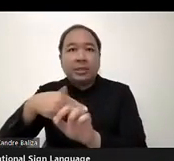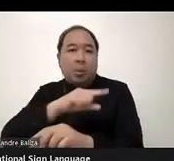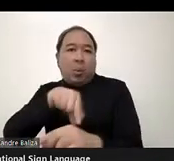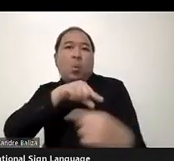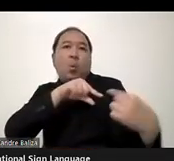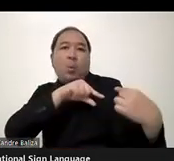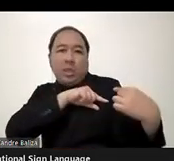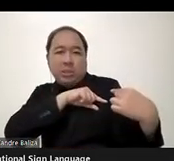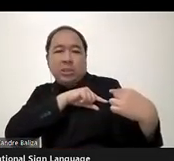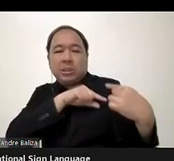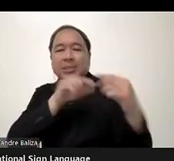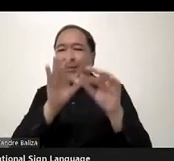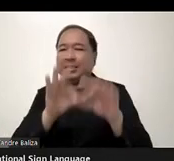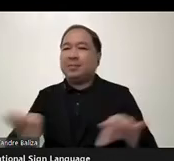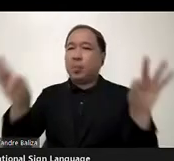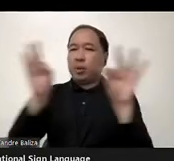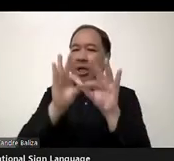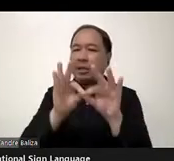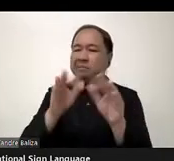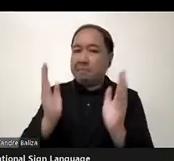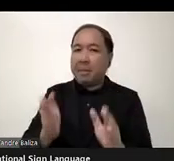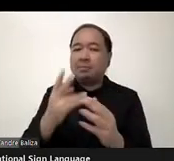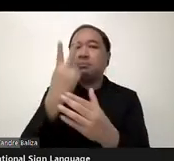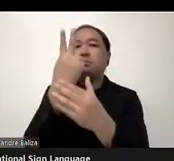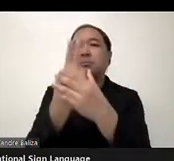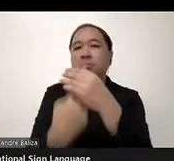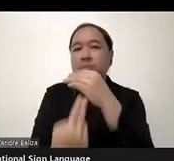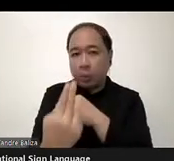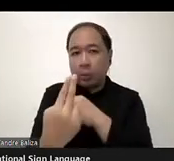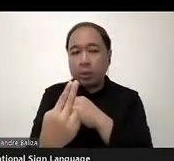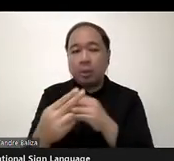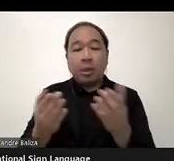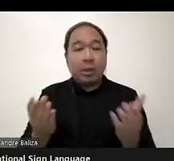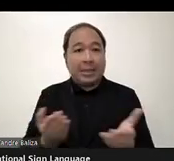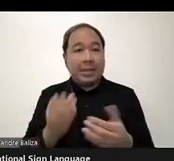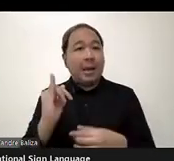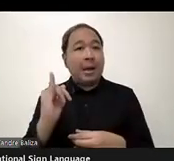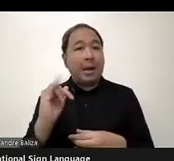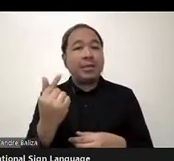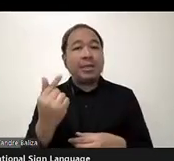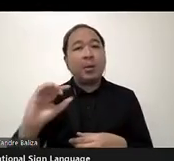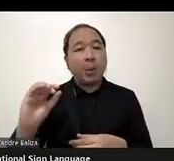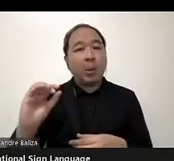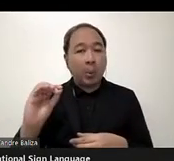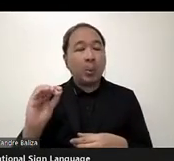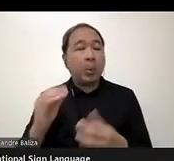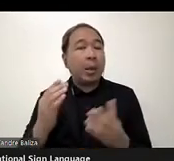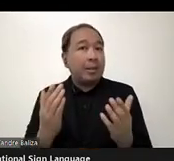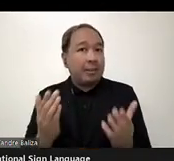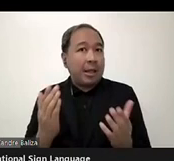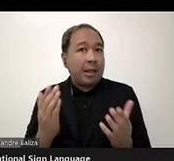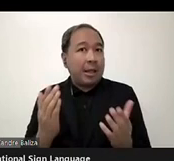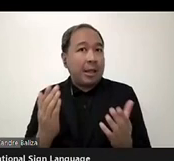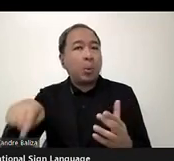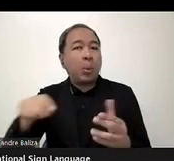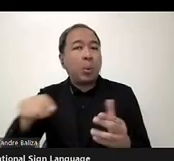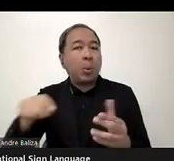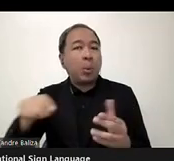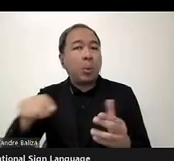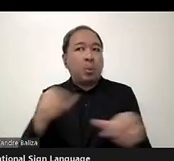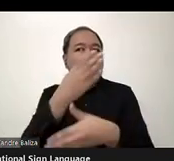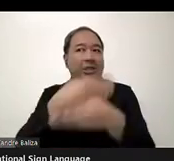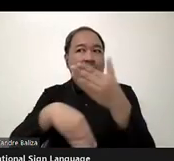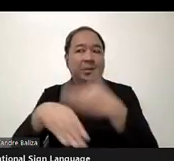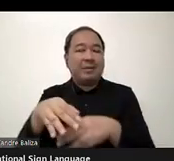at the ITU we have developed together, as persons with disabilities, experts with disabilities, as